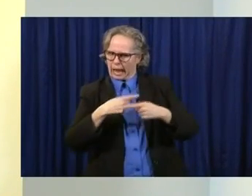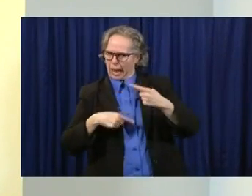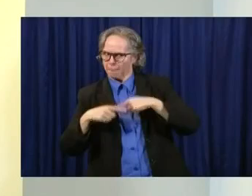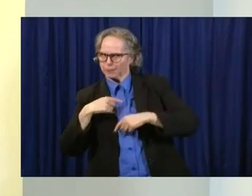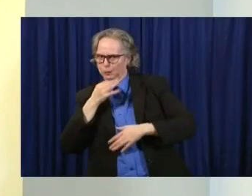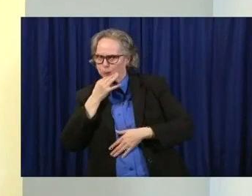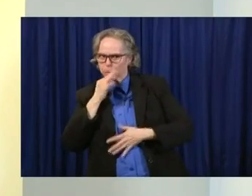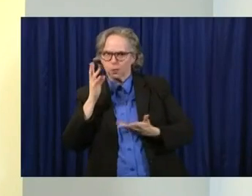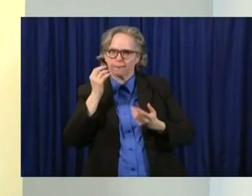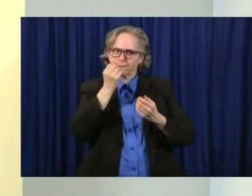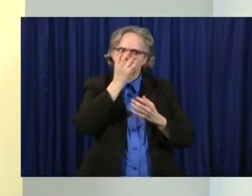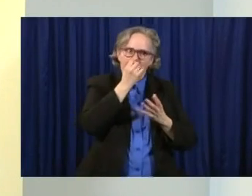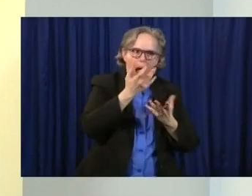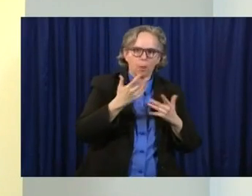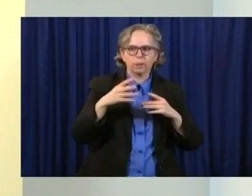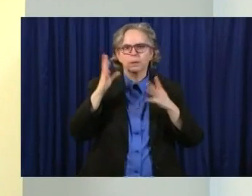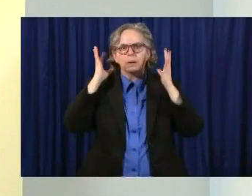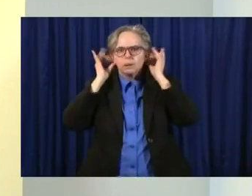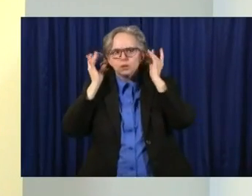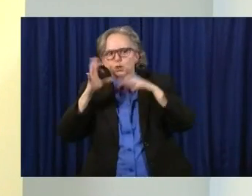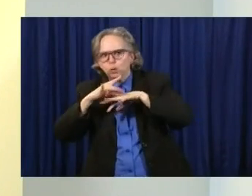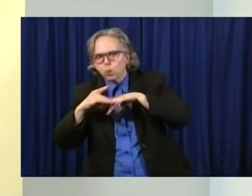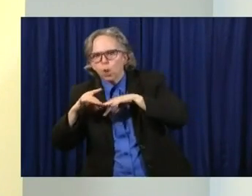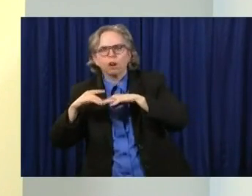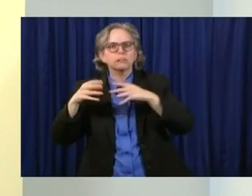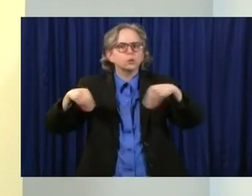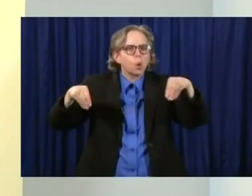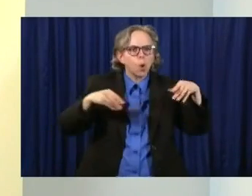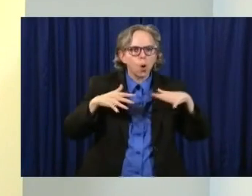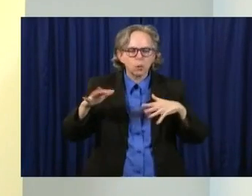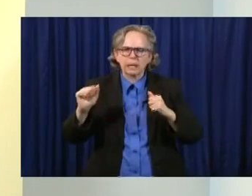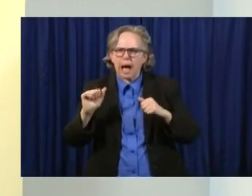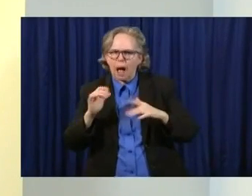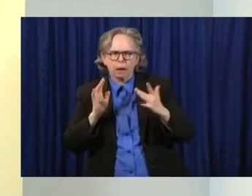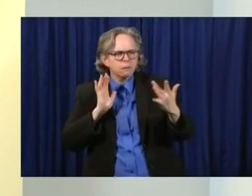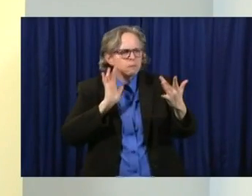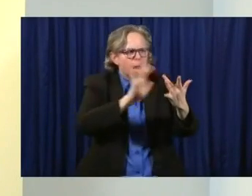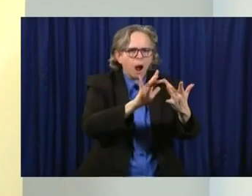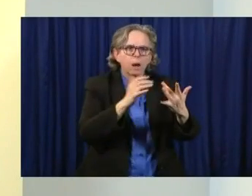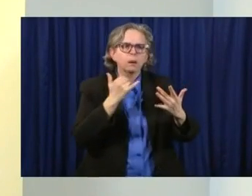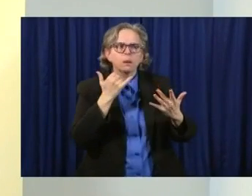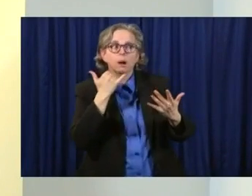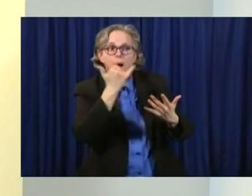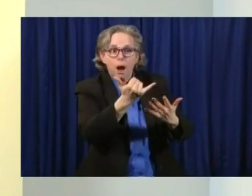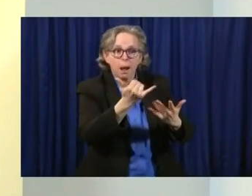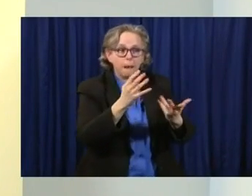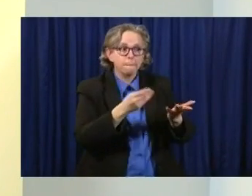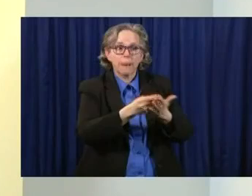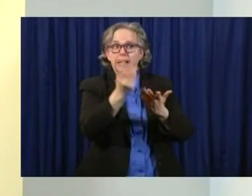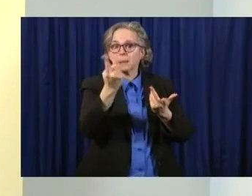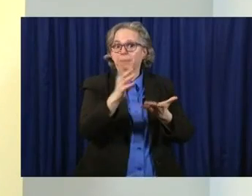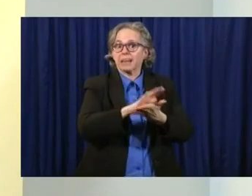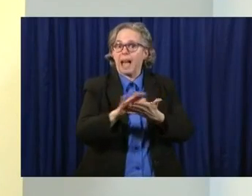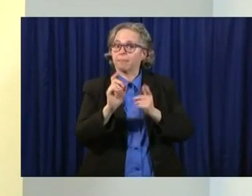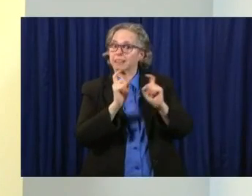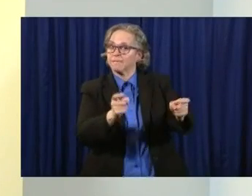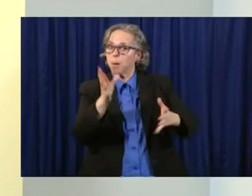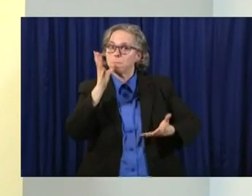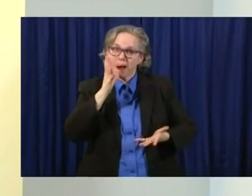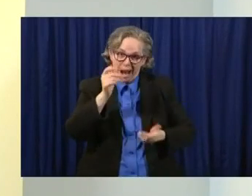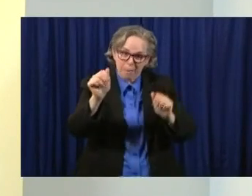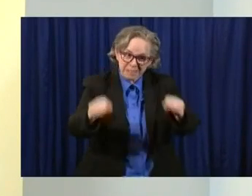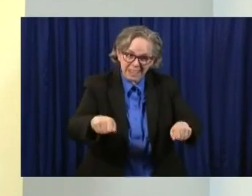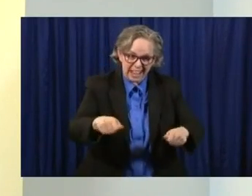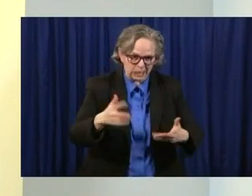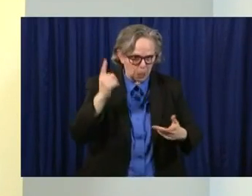access those businesses to purchase something nice for mom as we head towards Mother's